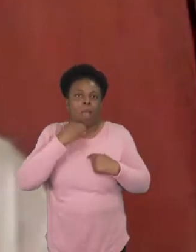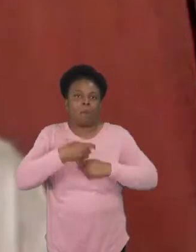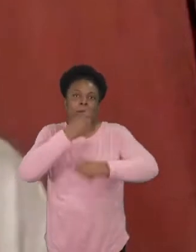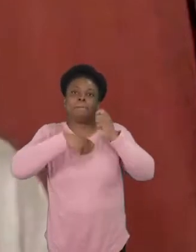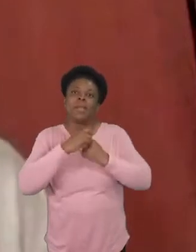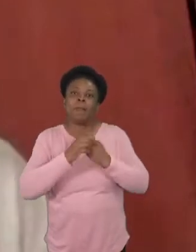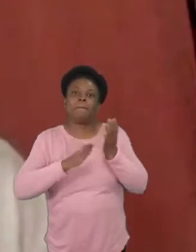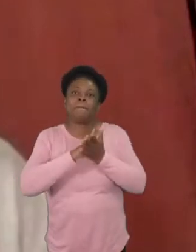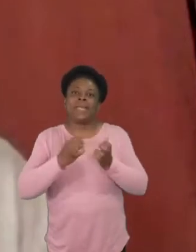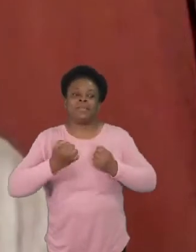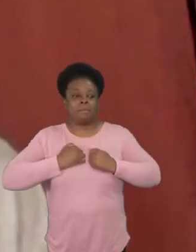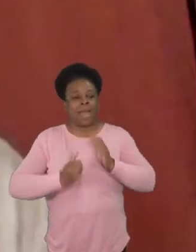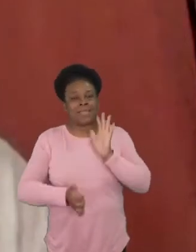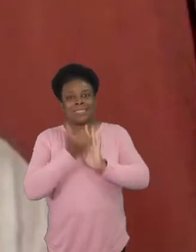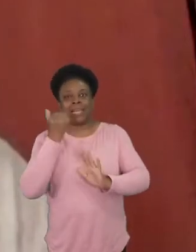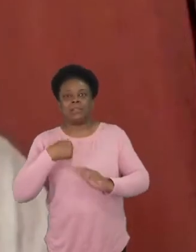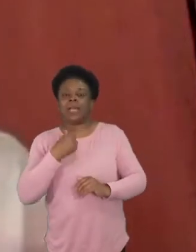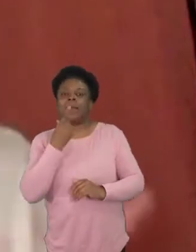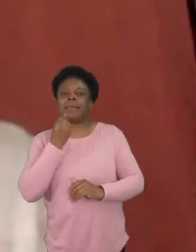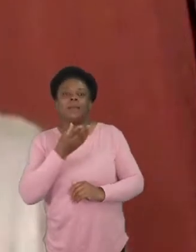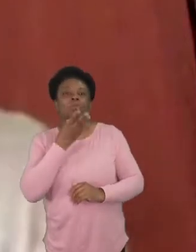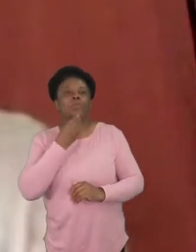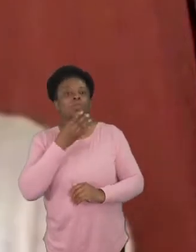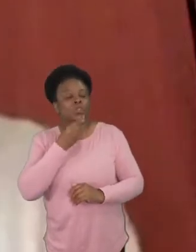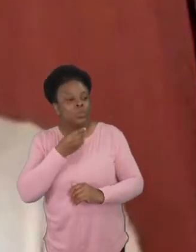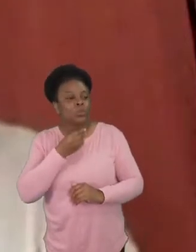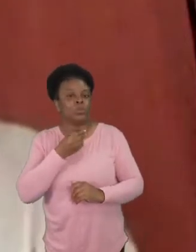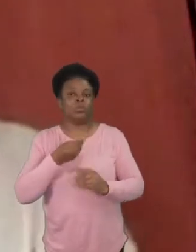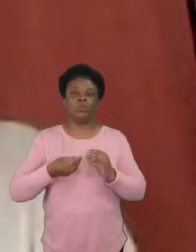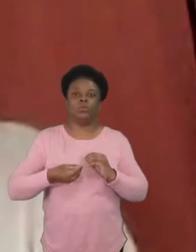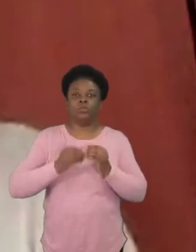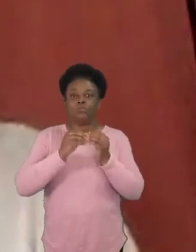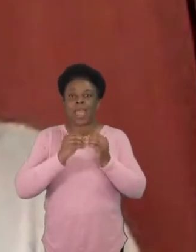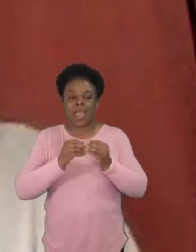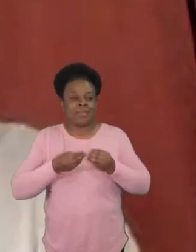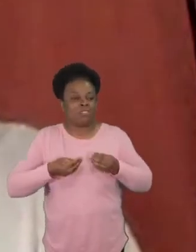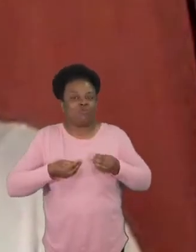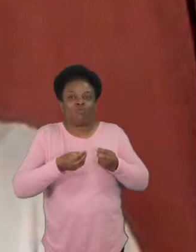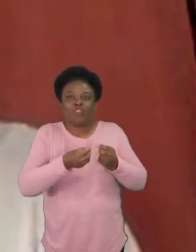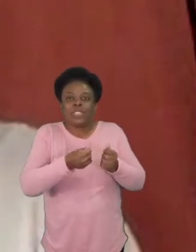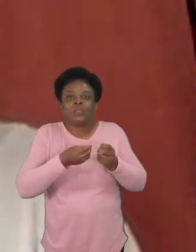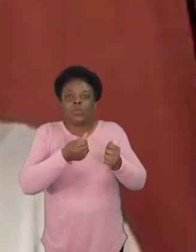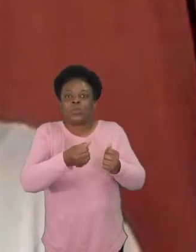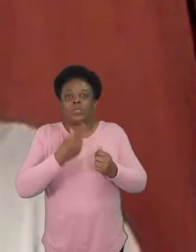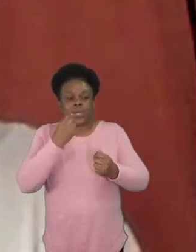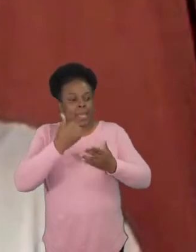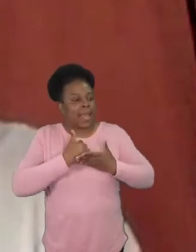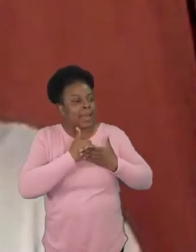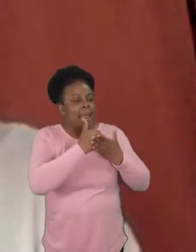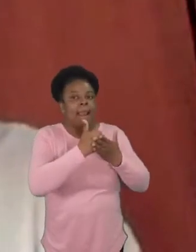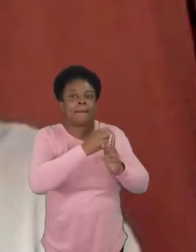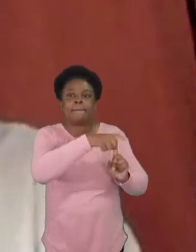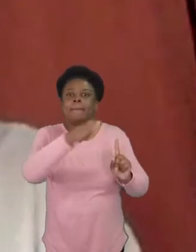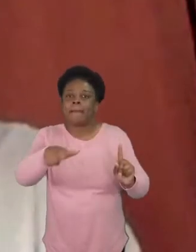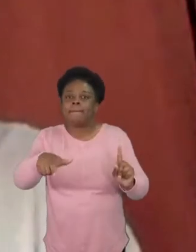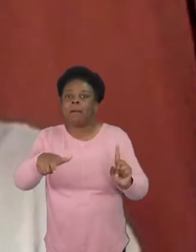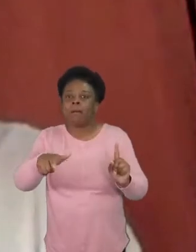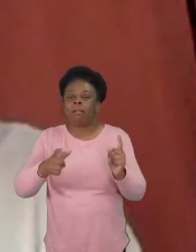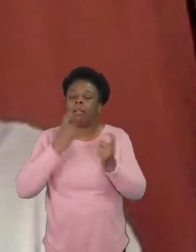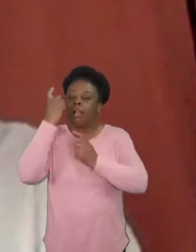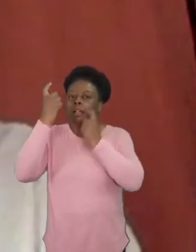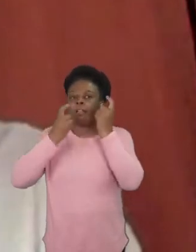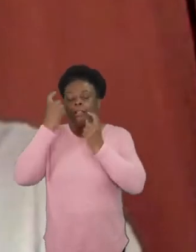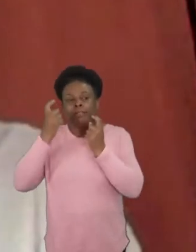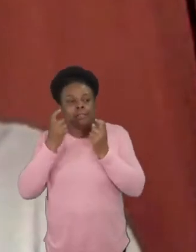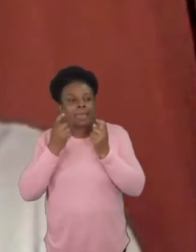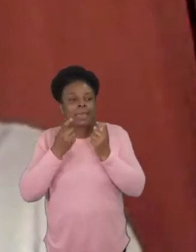and that um create resources for folks that um might uh be on the you know might